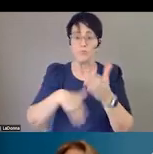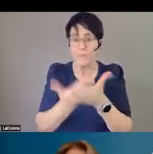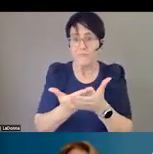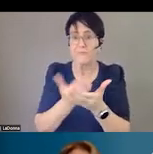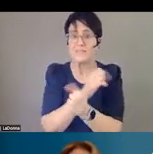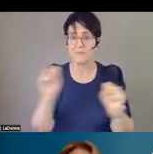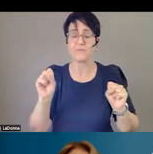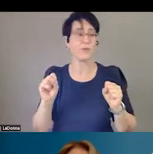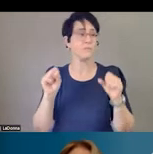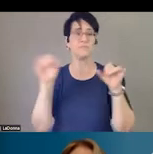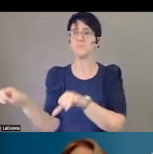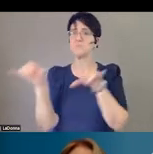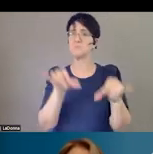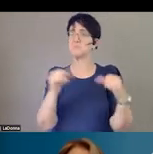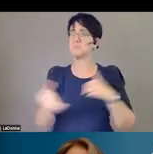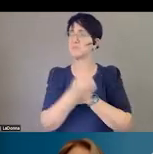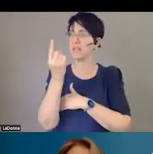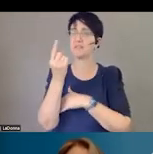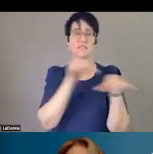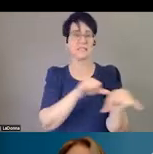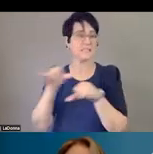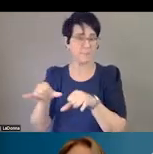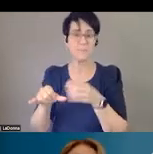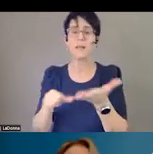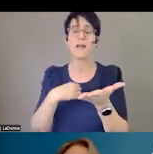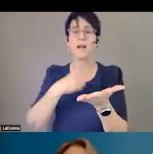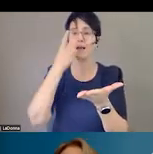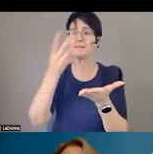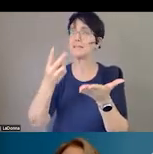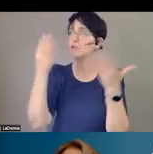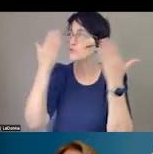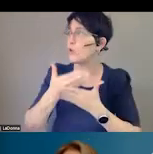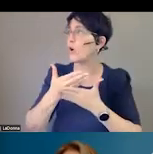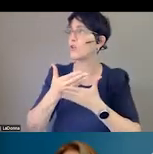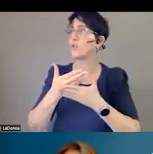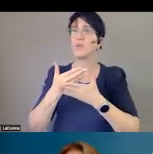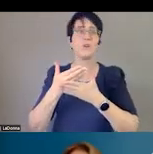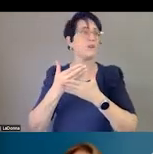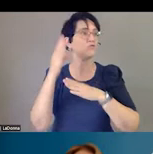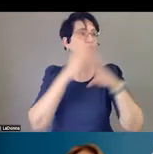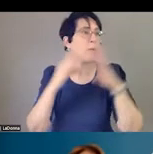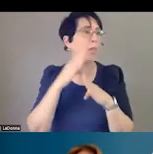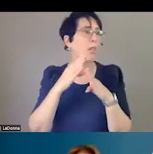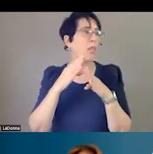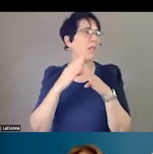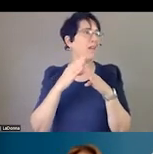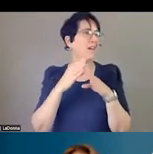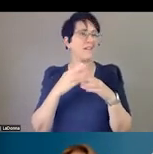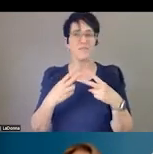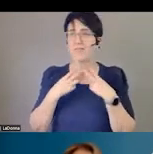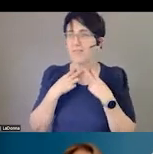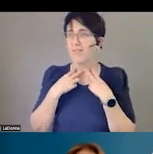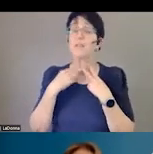uncertainty. And so, for me, I see 988 as our lighthouse. And that we're building a system